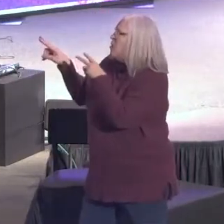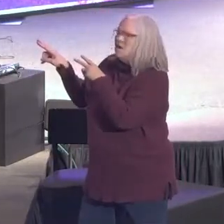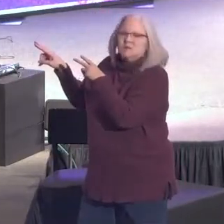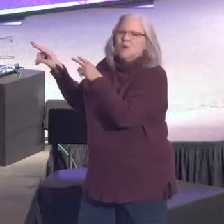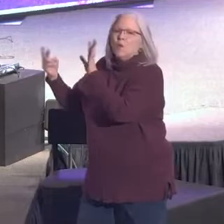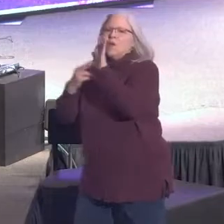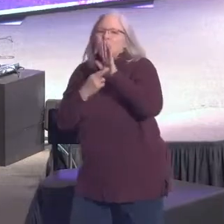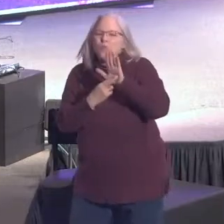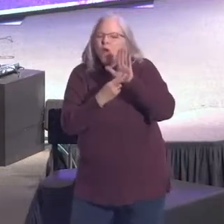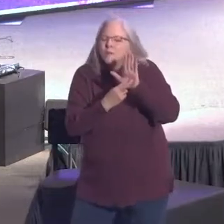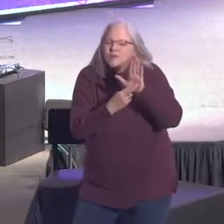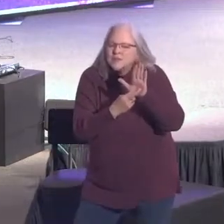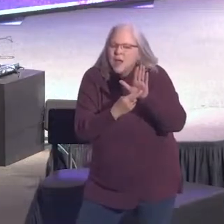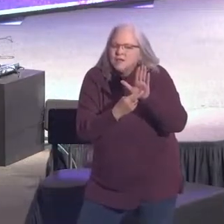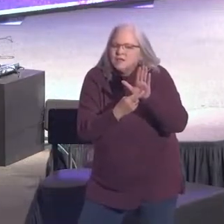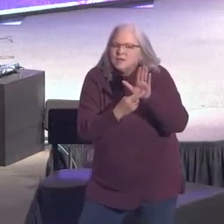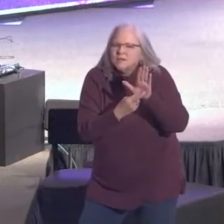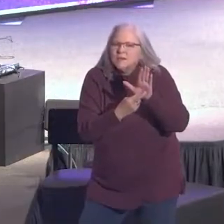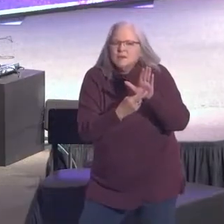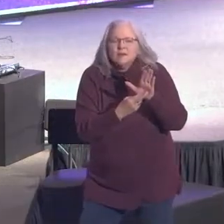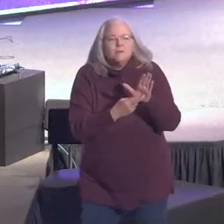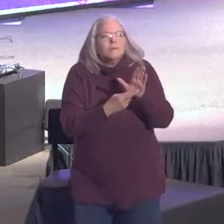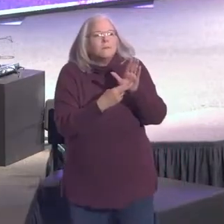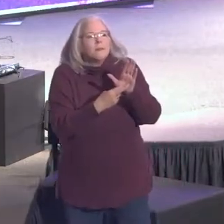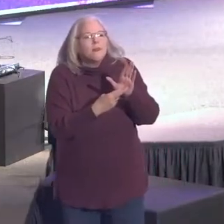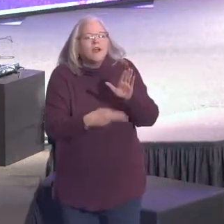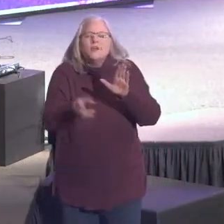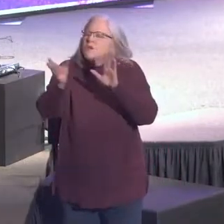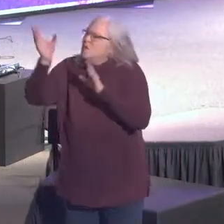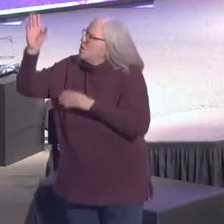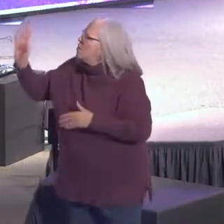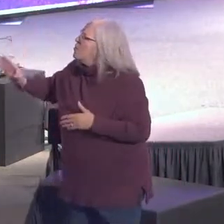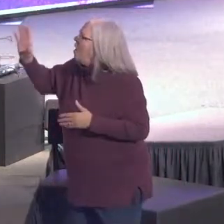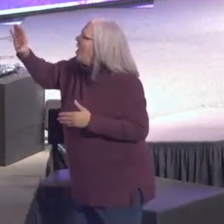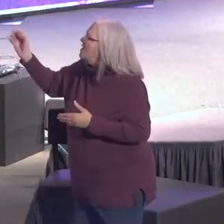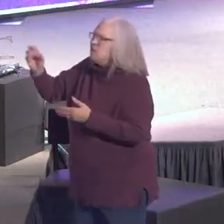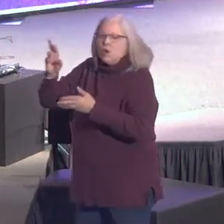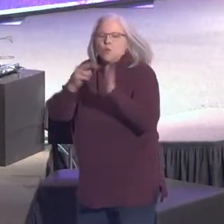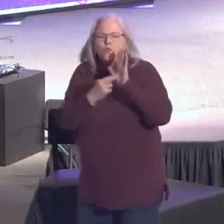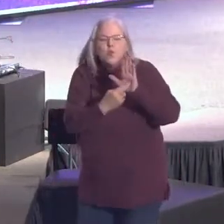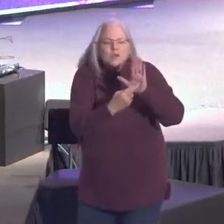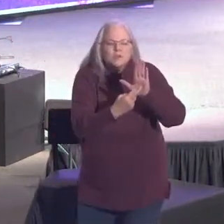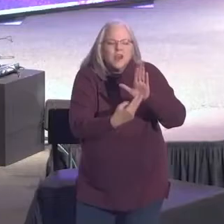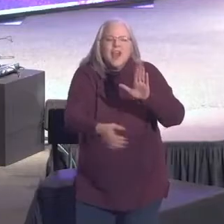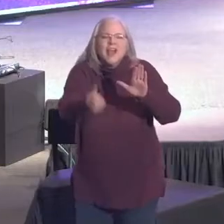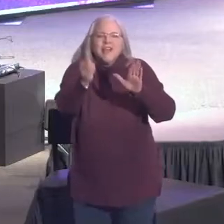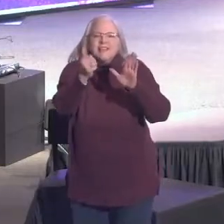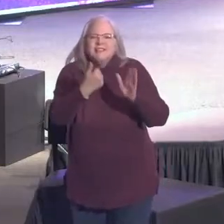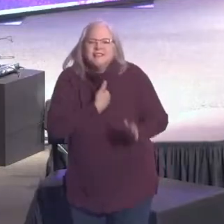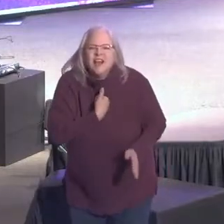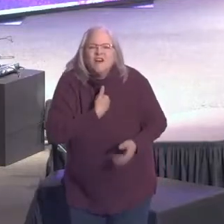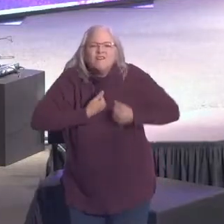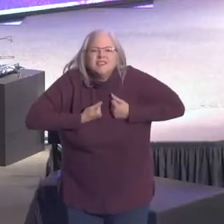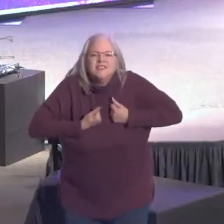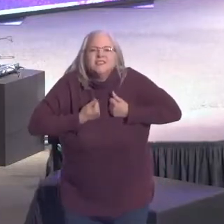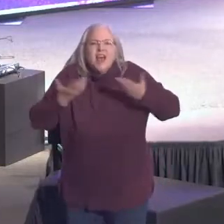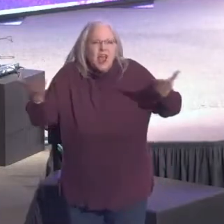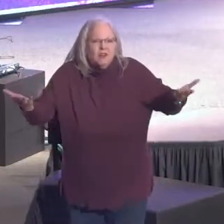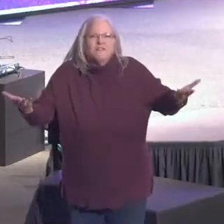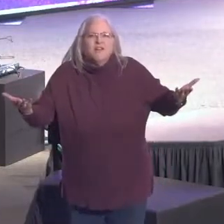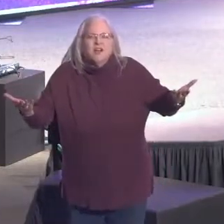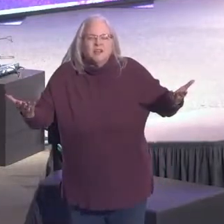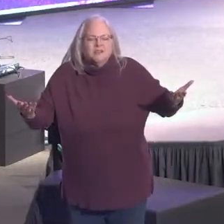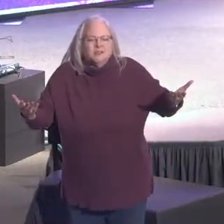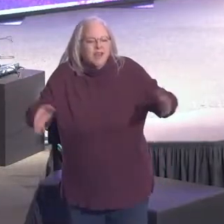represents. And hear me on this, church, because the cross represents self-sacrifice. That is